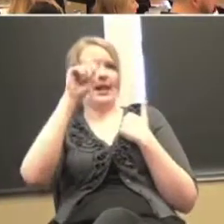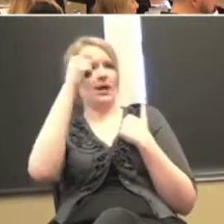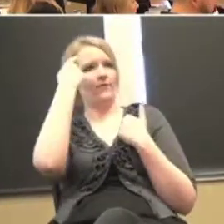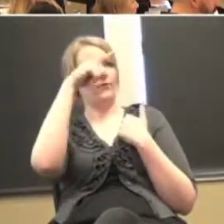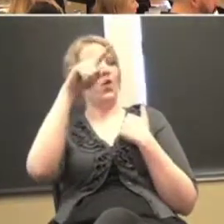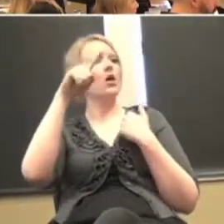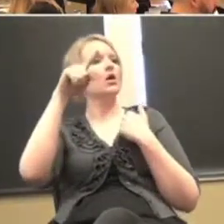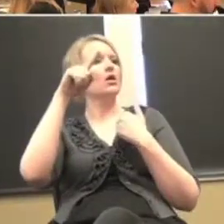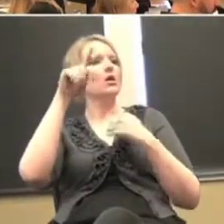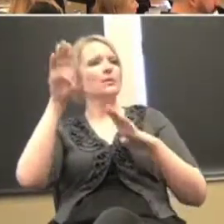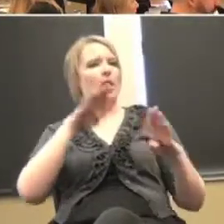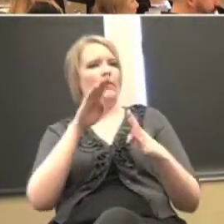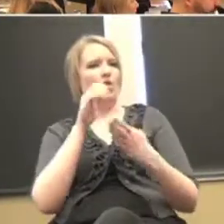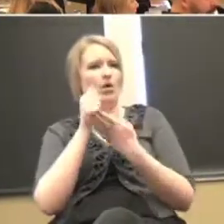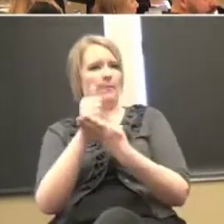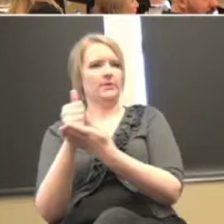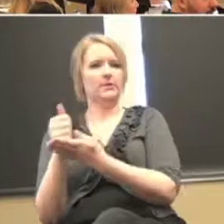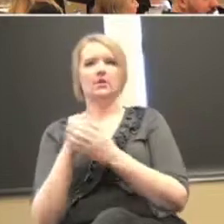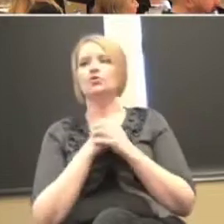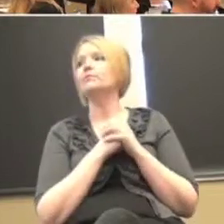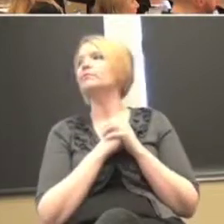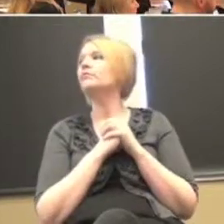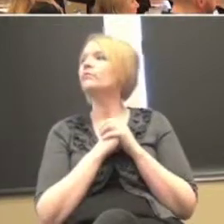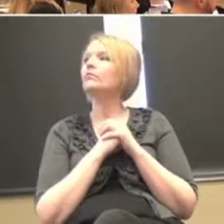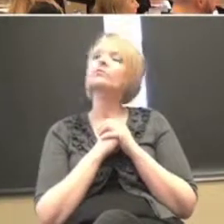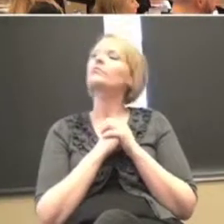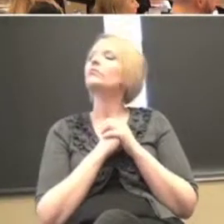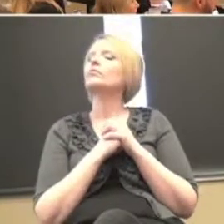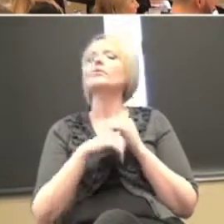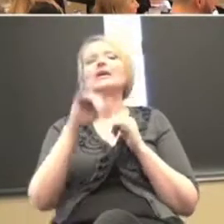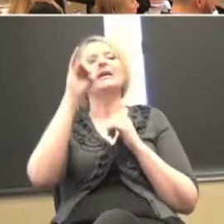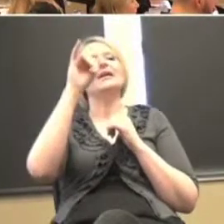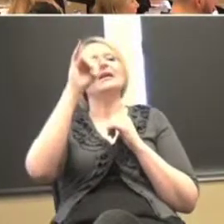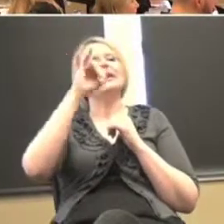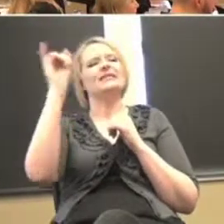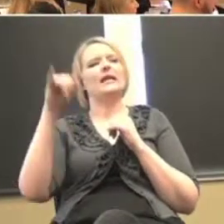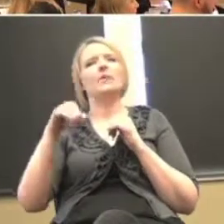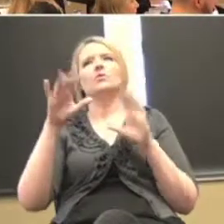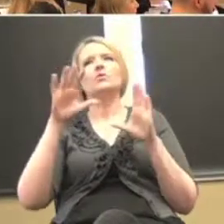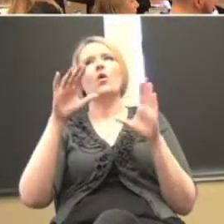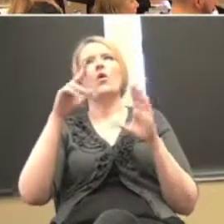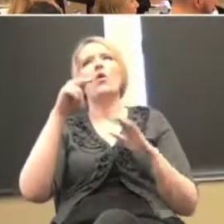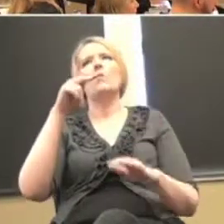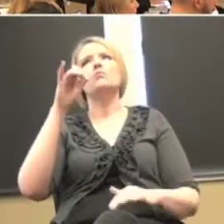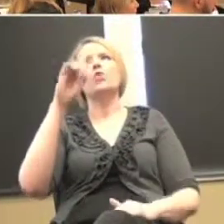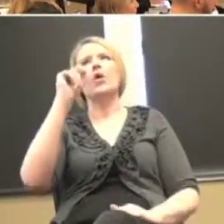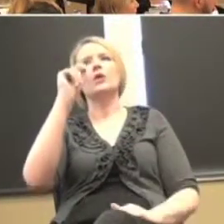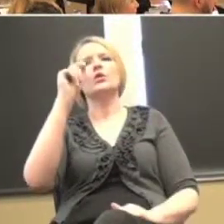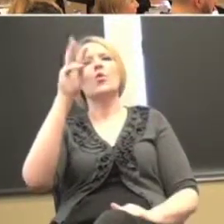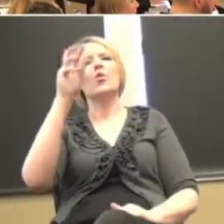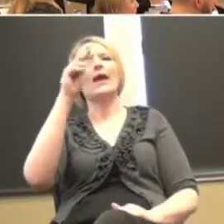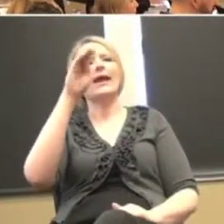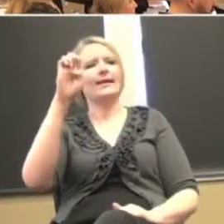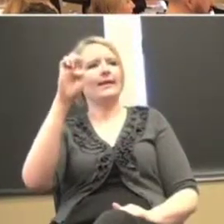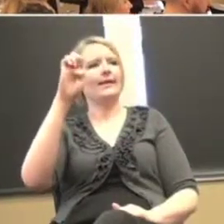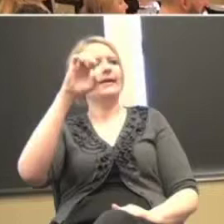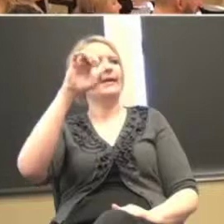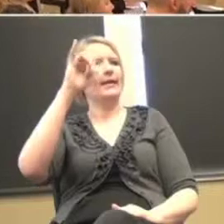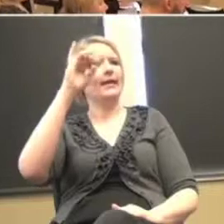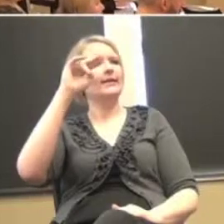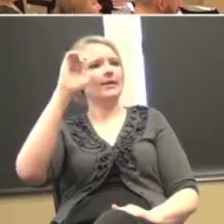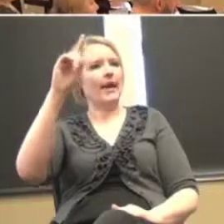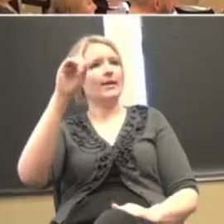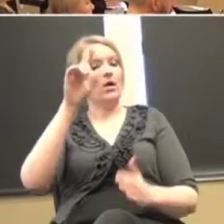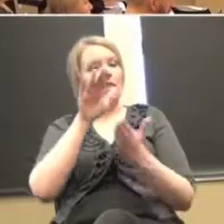another horror story. I was just in a due process hearing in, Indianapolis. No, Fort Wayne, Indiana. The school